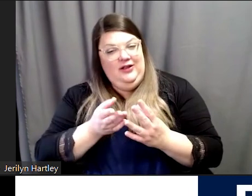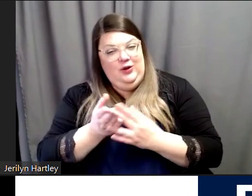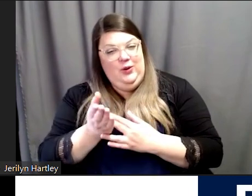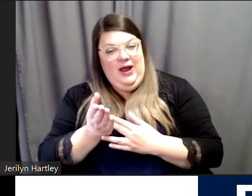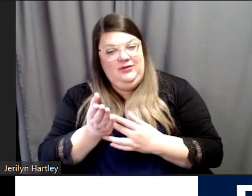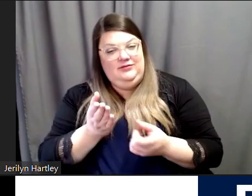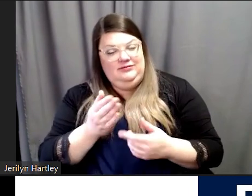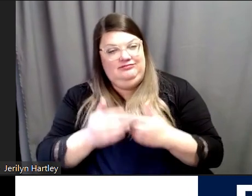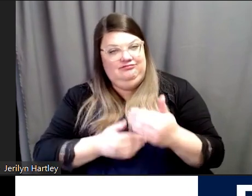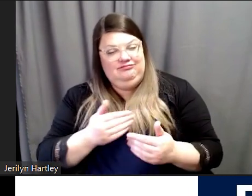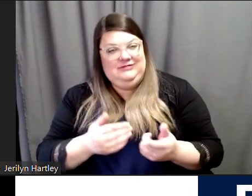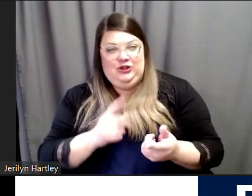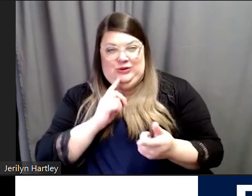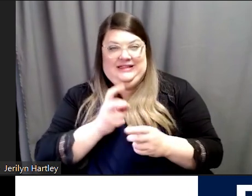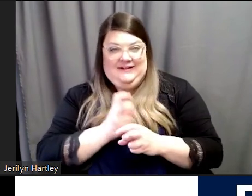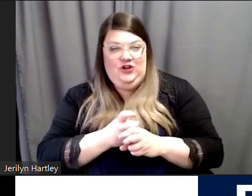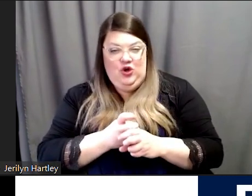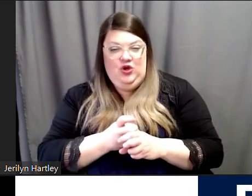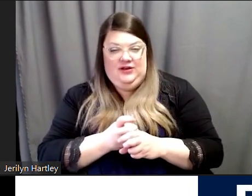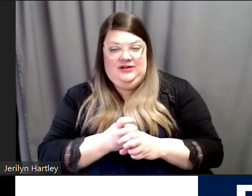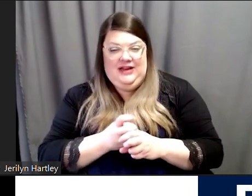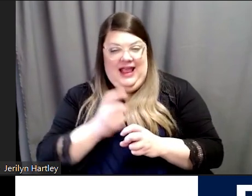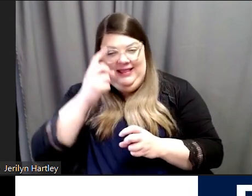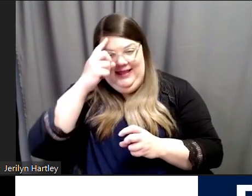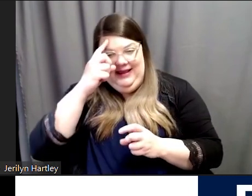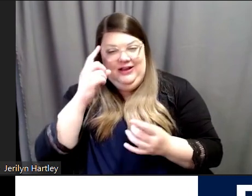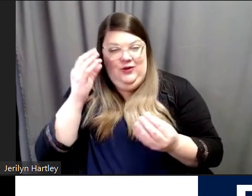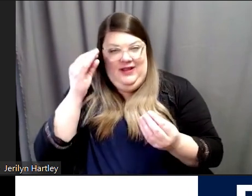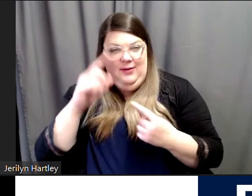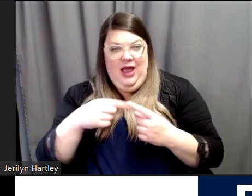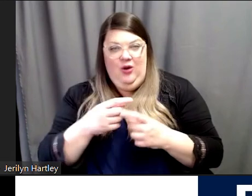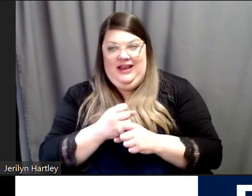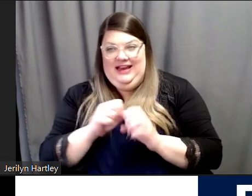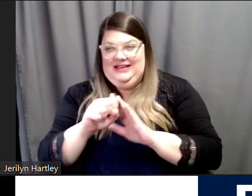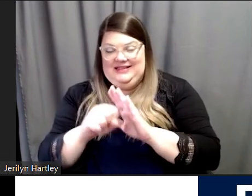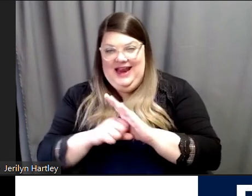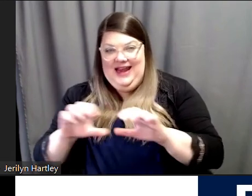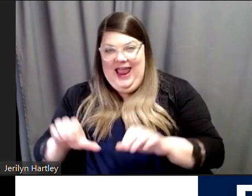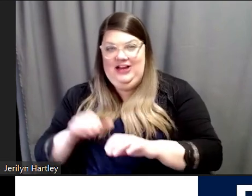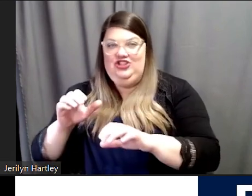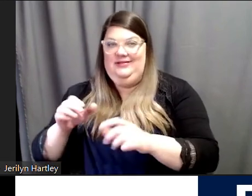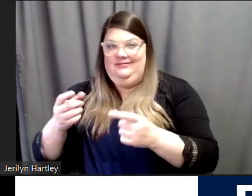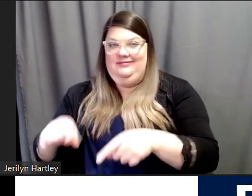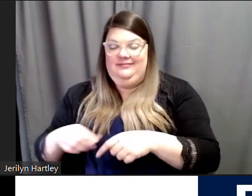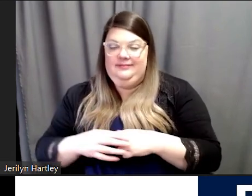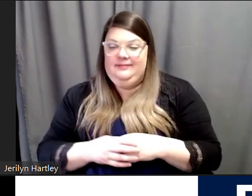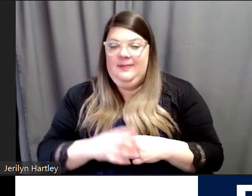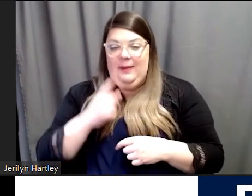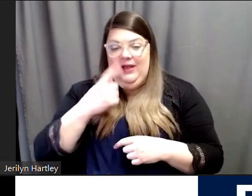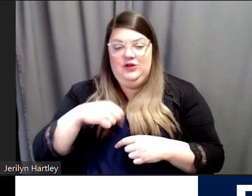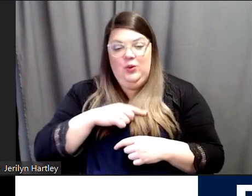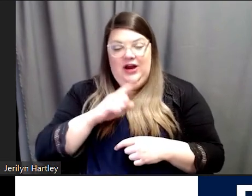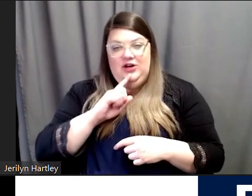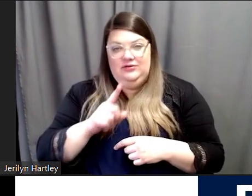was, it's really difficult, I think, to think about getting state action because we are trying,